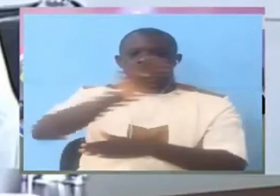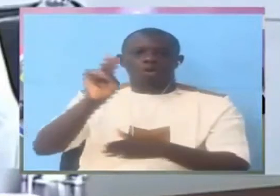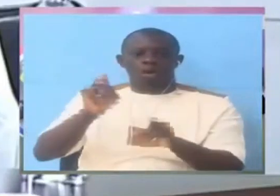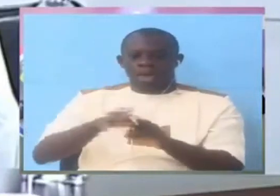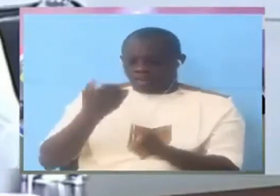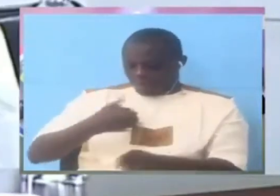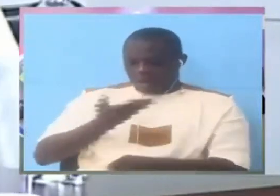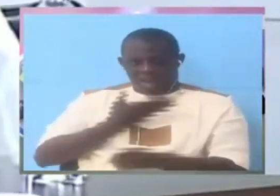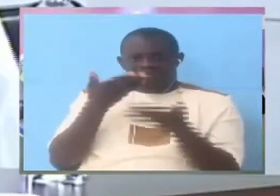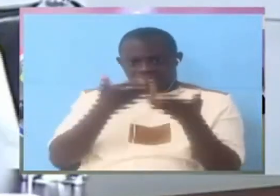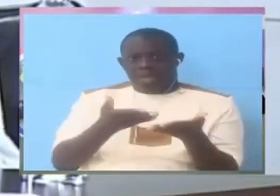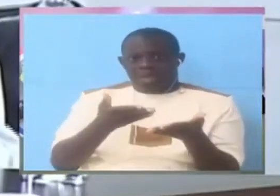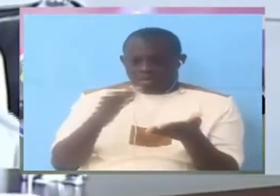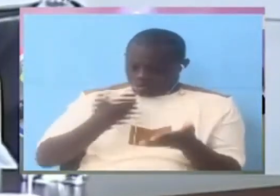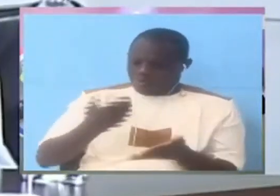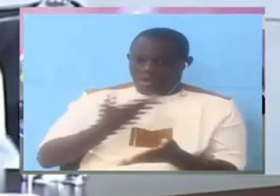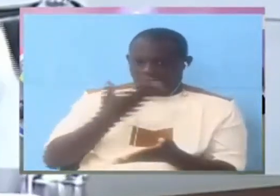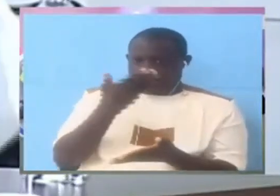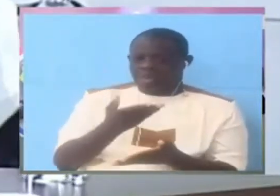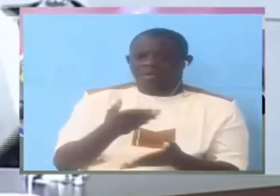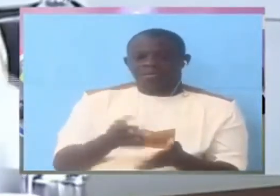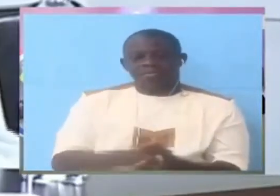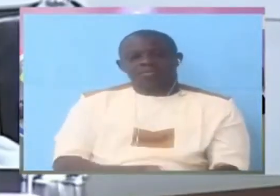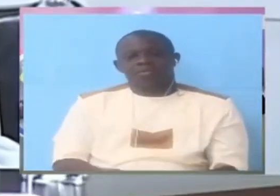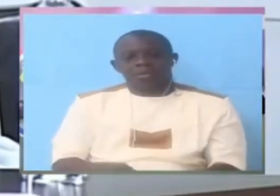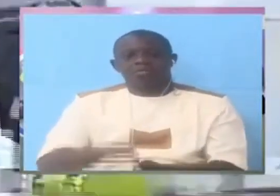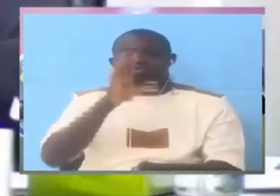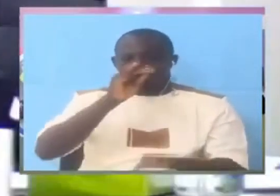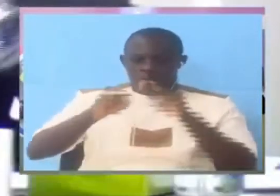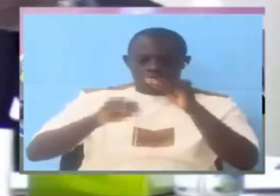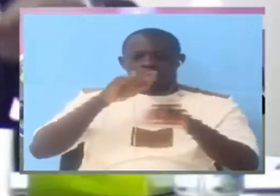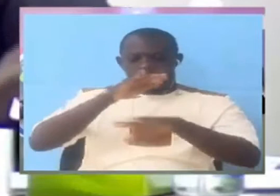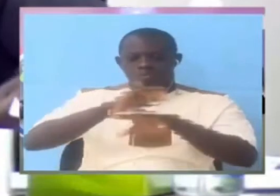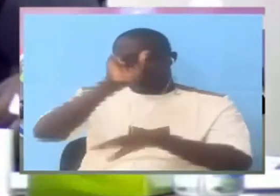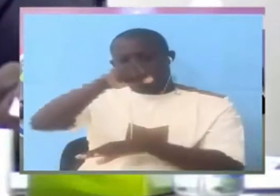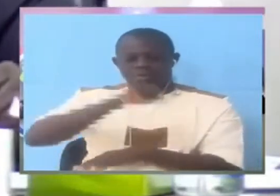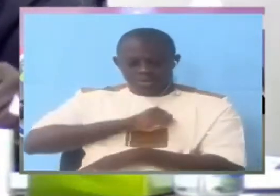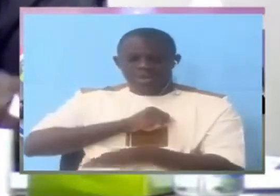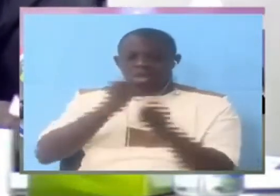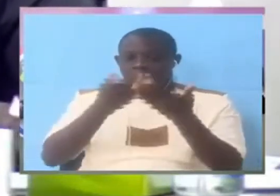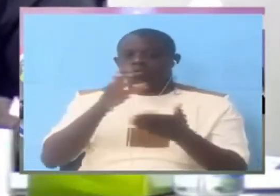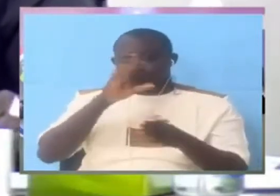People are hearing. That's your view. You cannot talk about people. You talk on your own. Let us move on to say any fight.